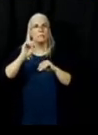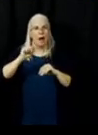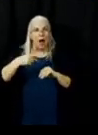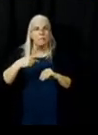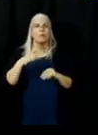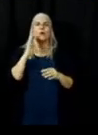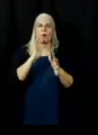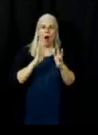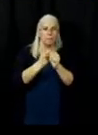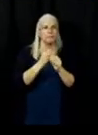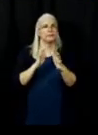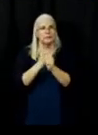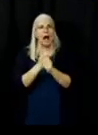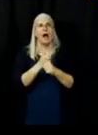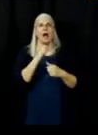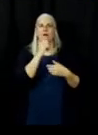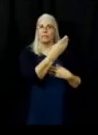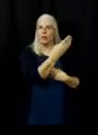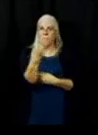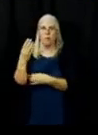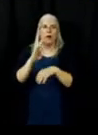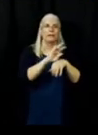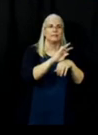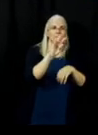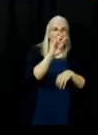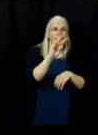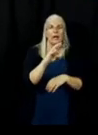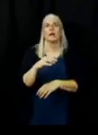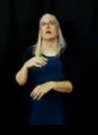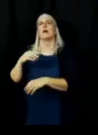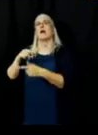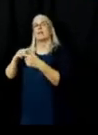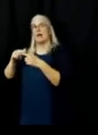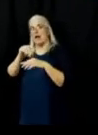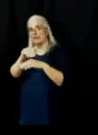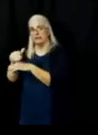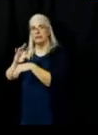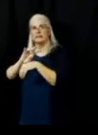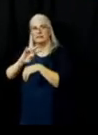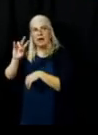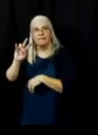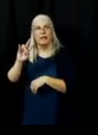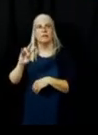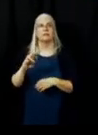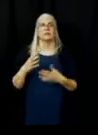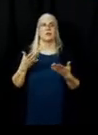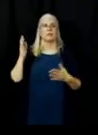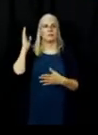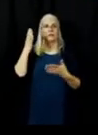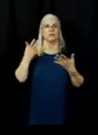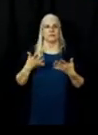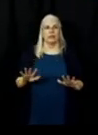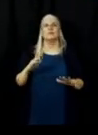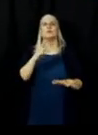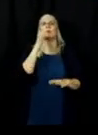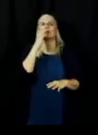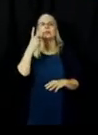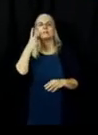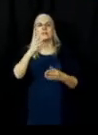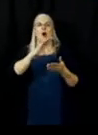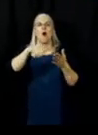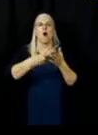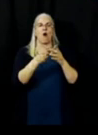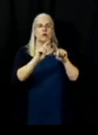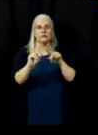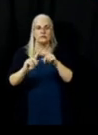7 o'clock a.m. and 7 o'clock p.m. also at the end of this presentation there is a list of all the information boards out in the